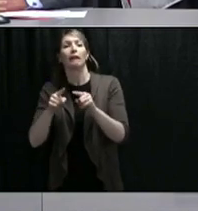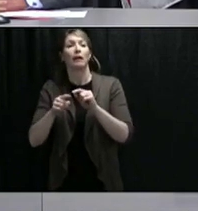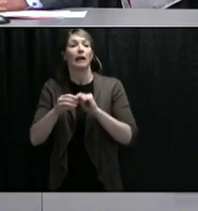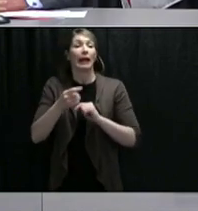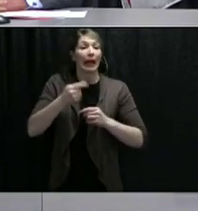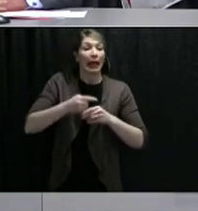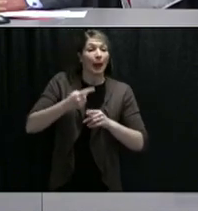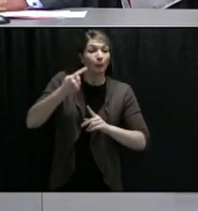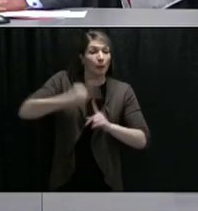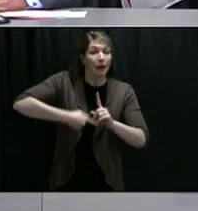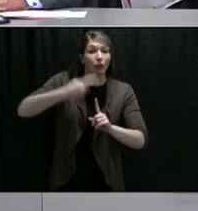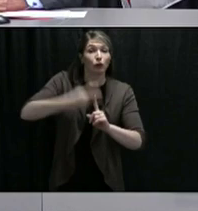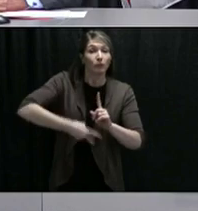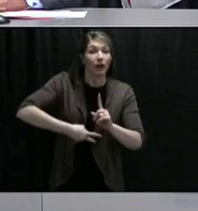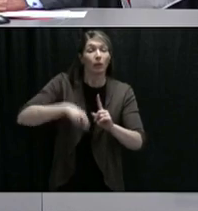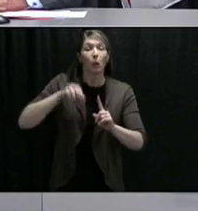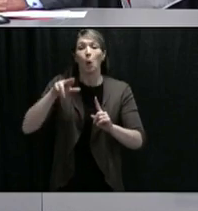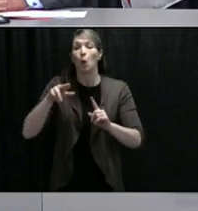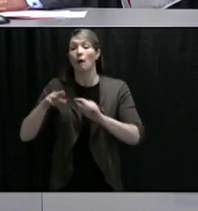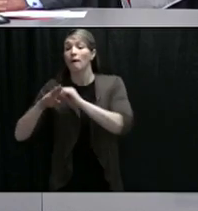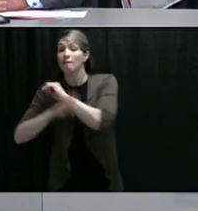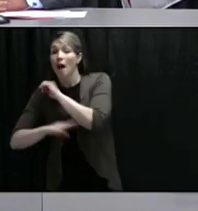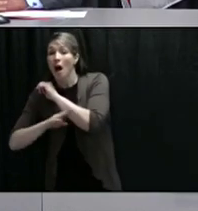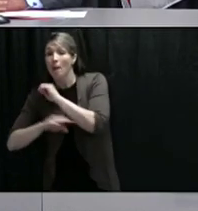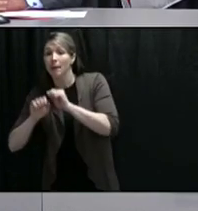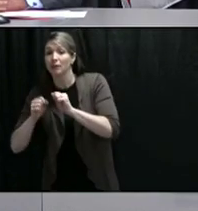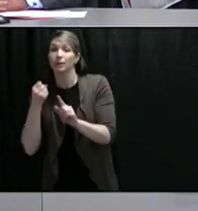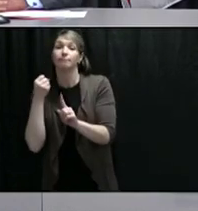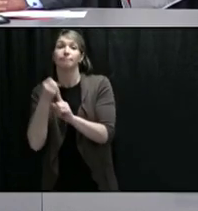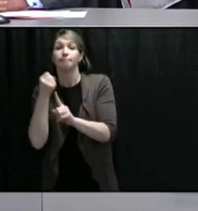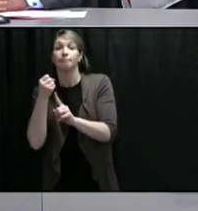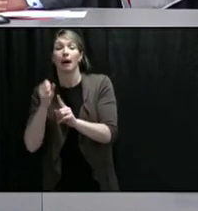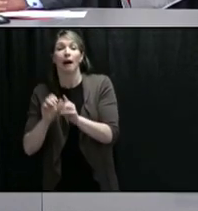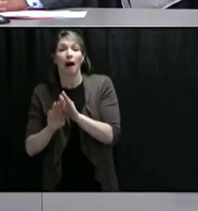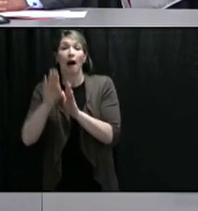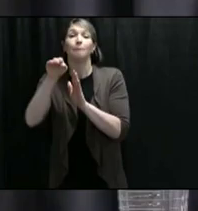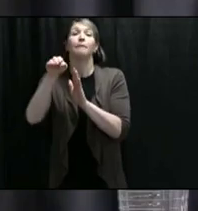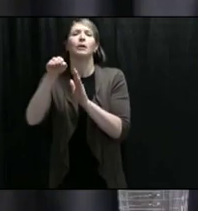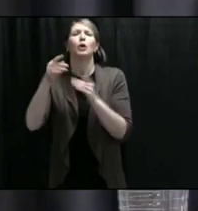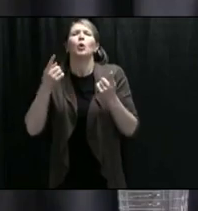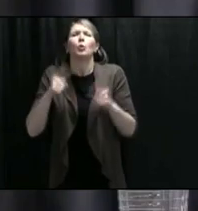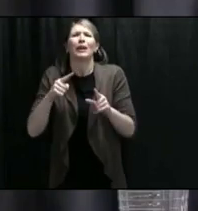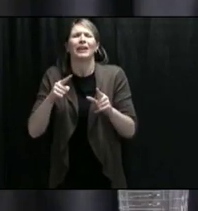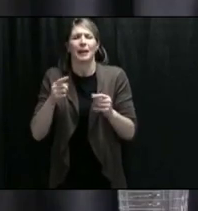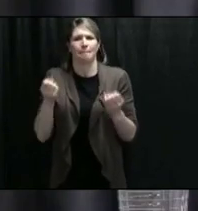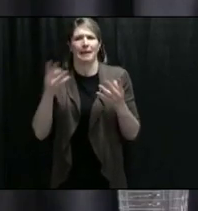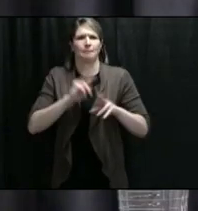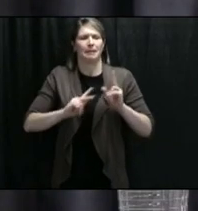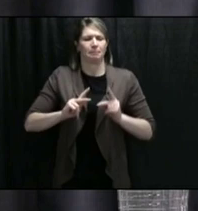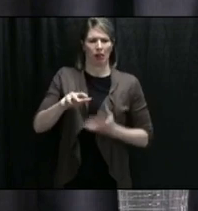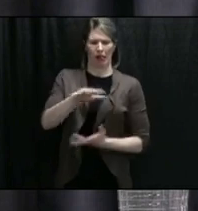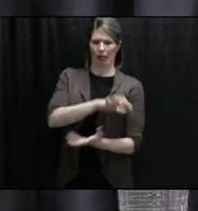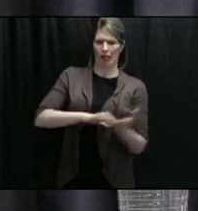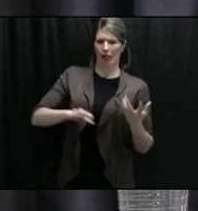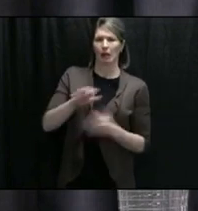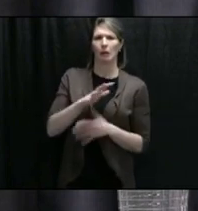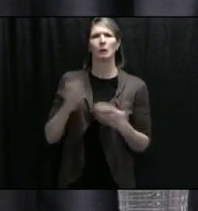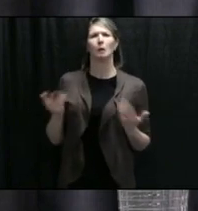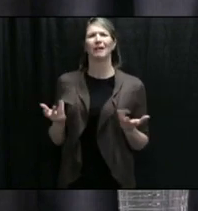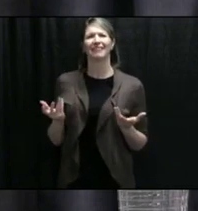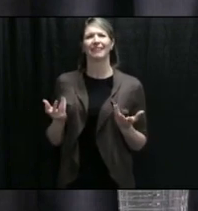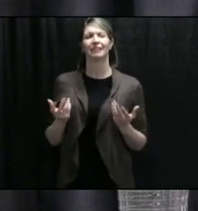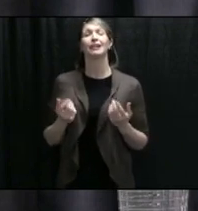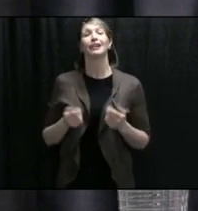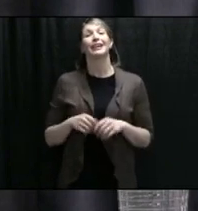say is that these are projections. And as a quote I brought up yesterday from a statistician that all models